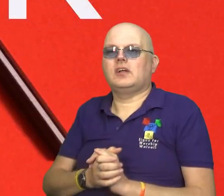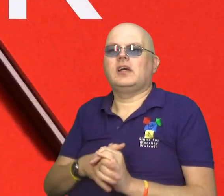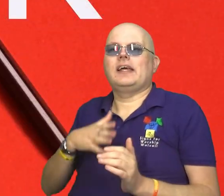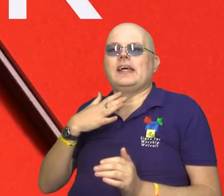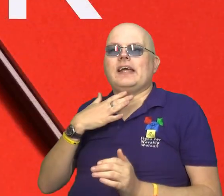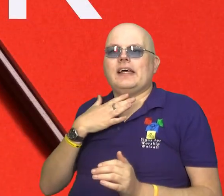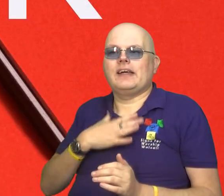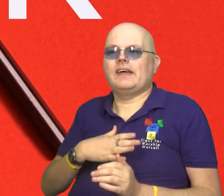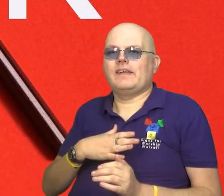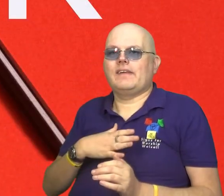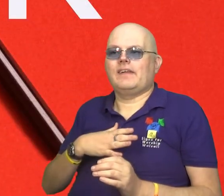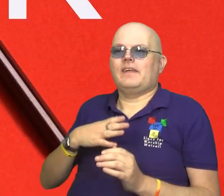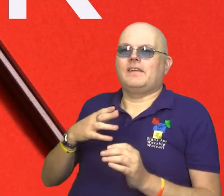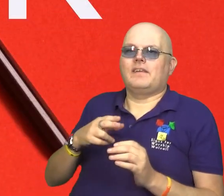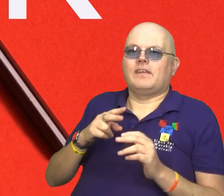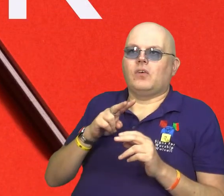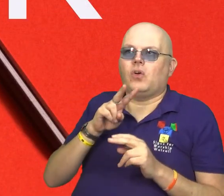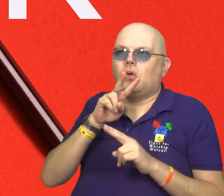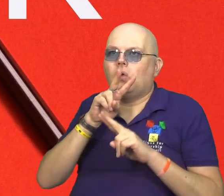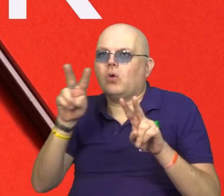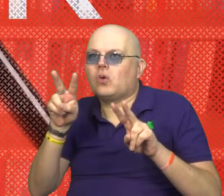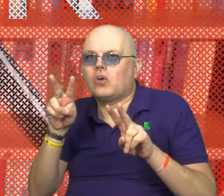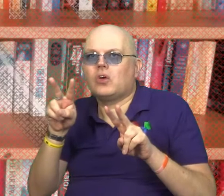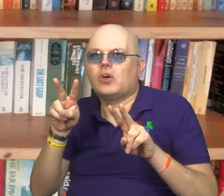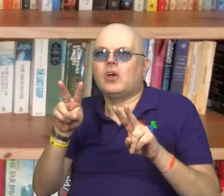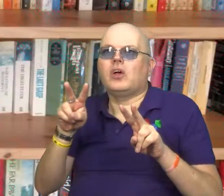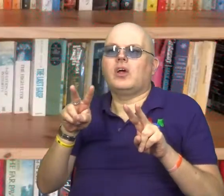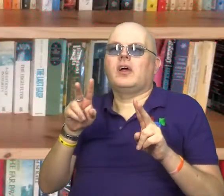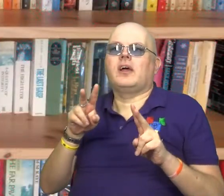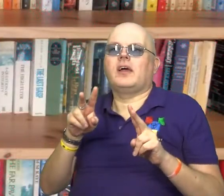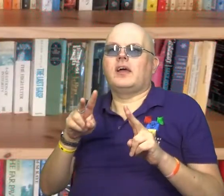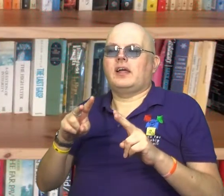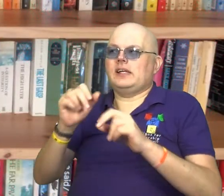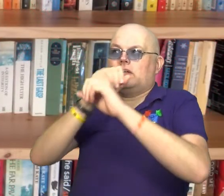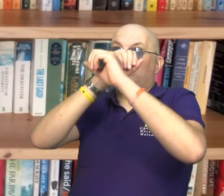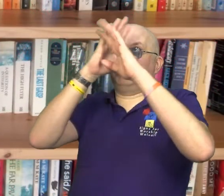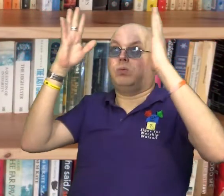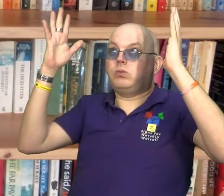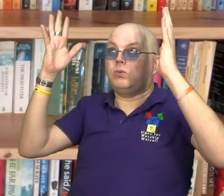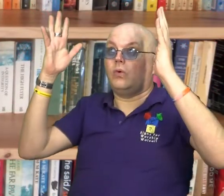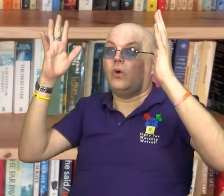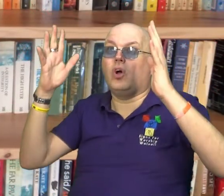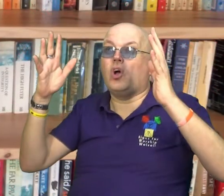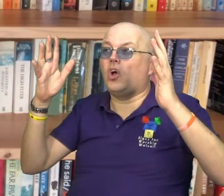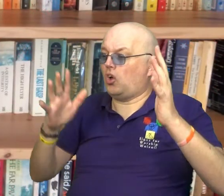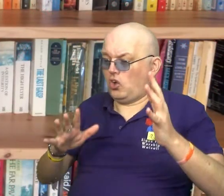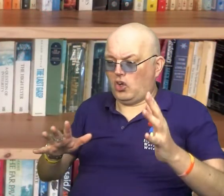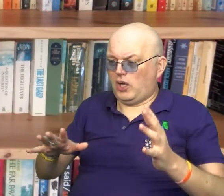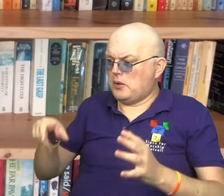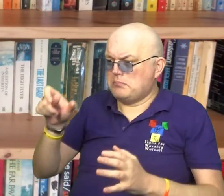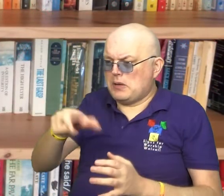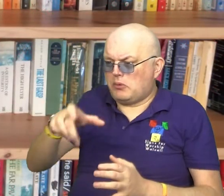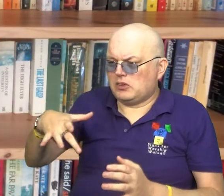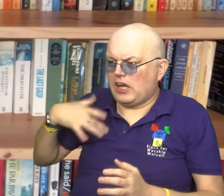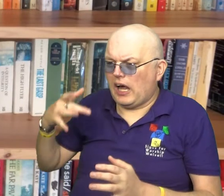We need to be bifocal when we look. We need the big picture lenses to look at what is going